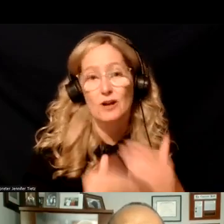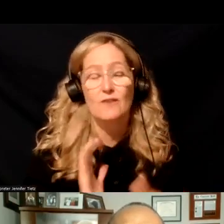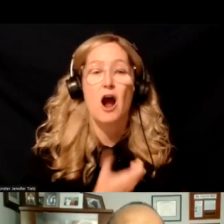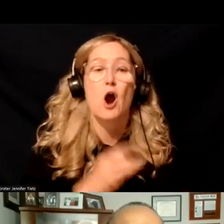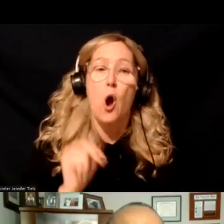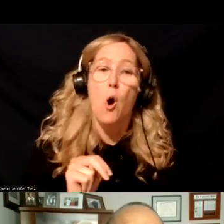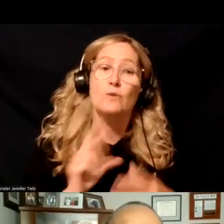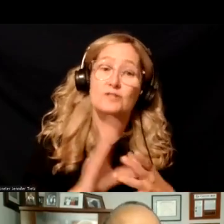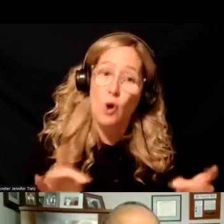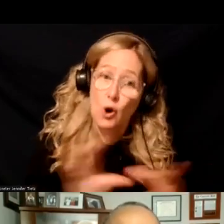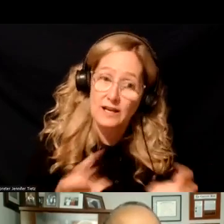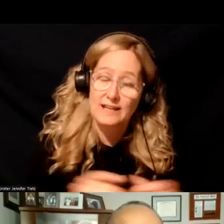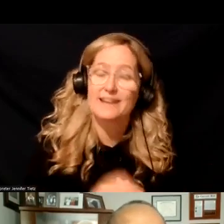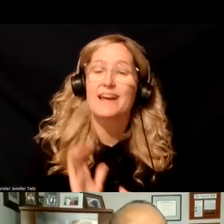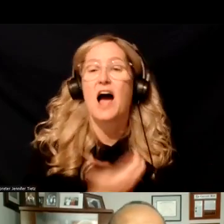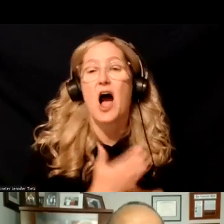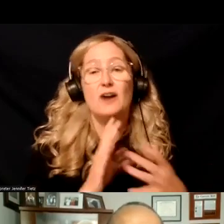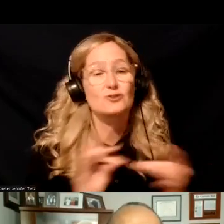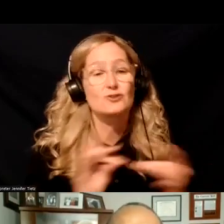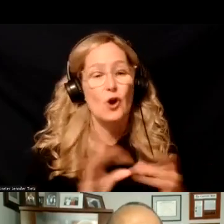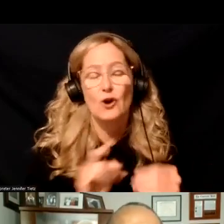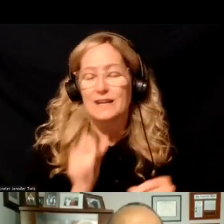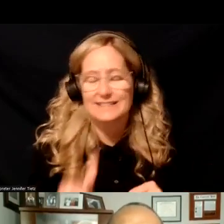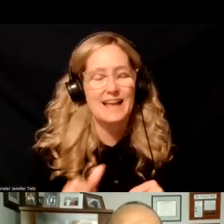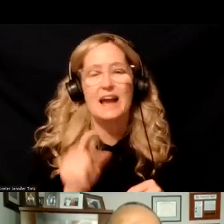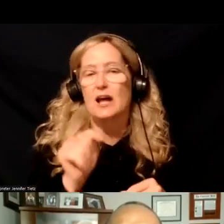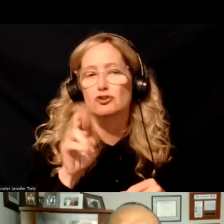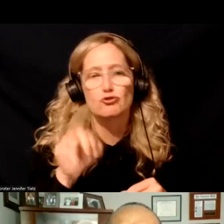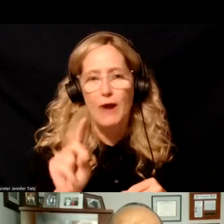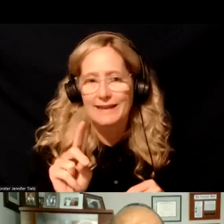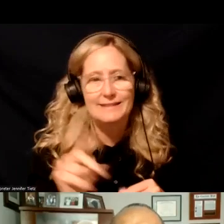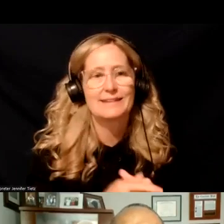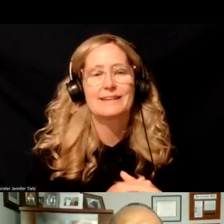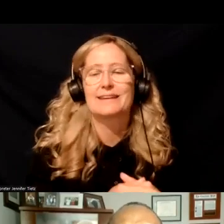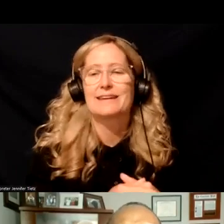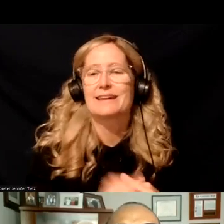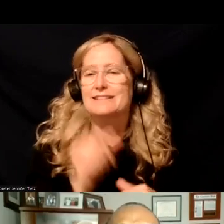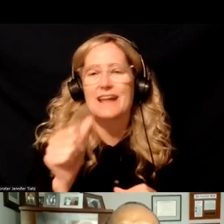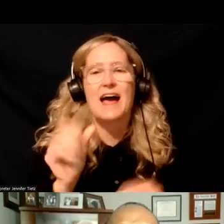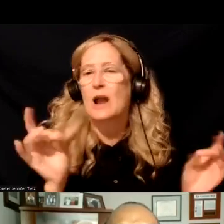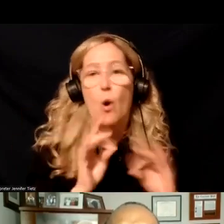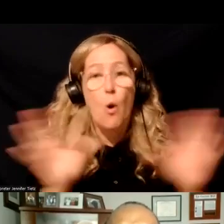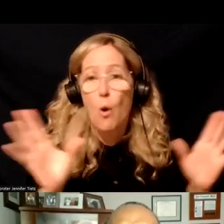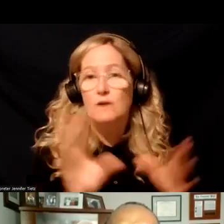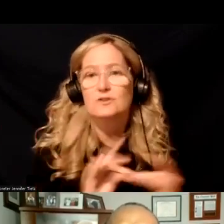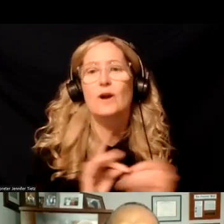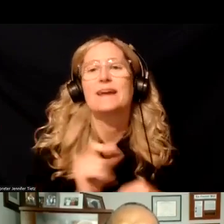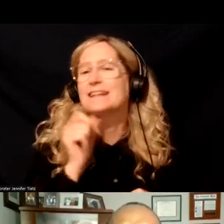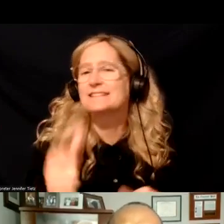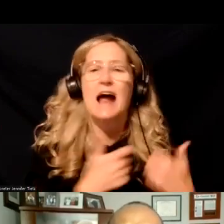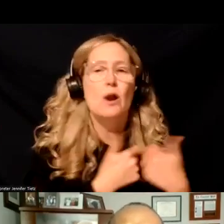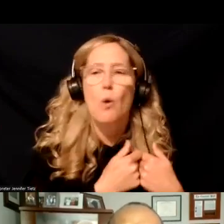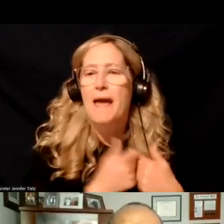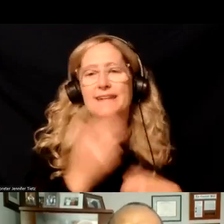story. And our story is not a tragedy, it's not a horror flick, and it's certainly not a romantic comedy.